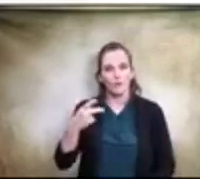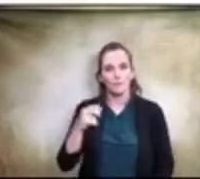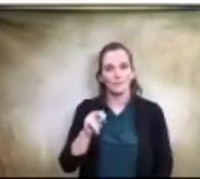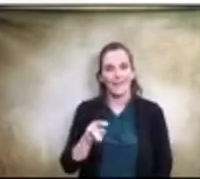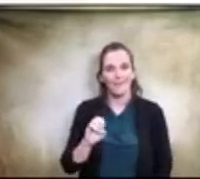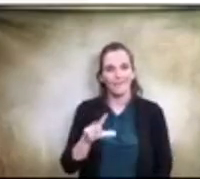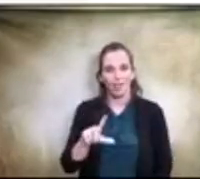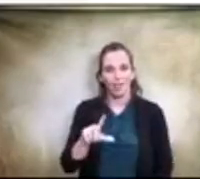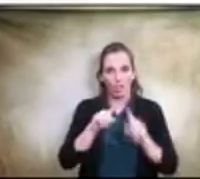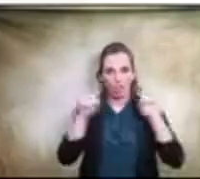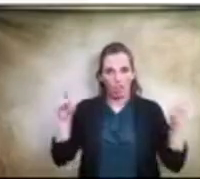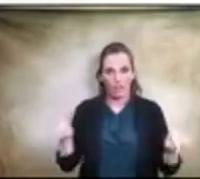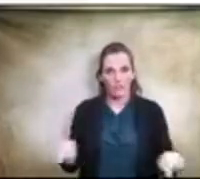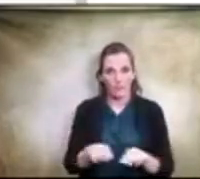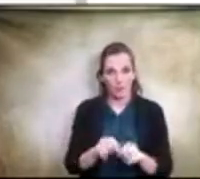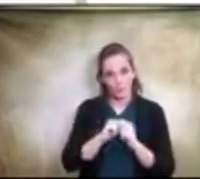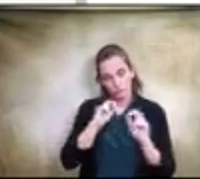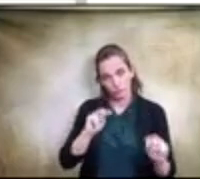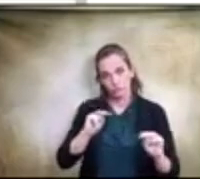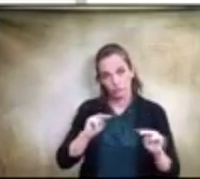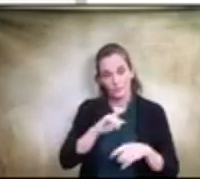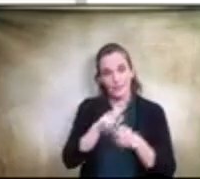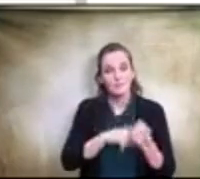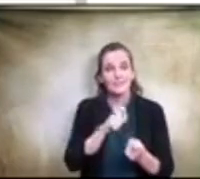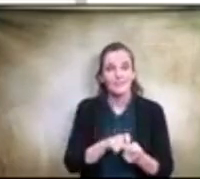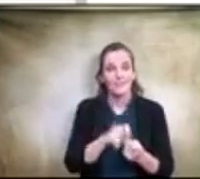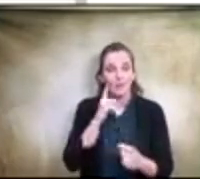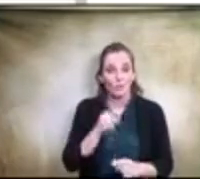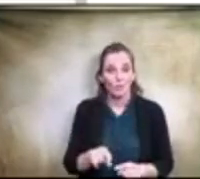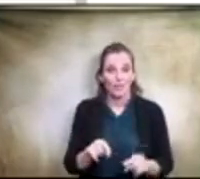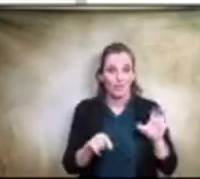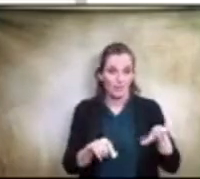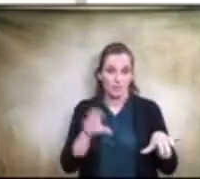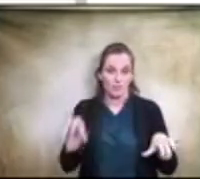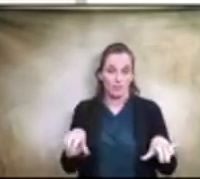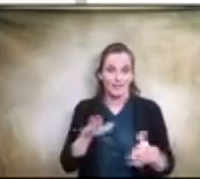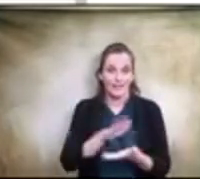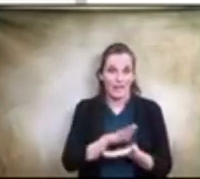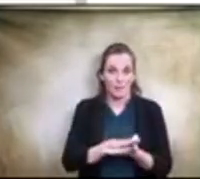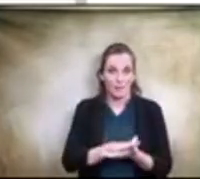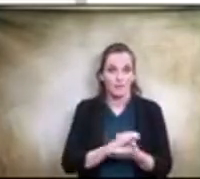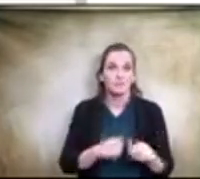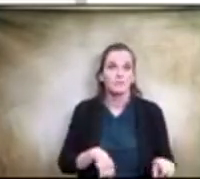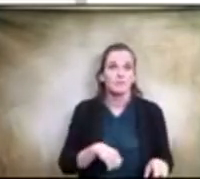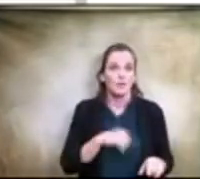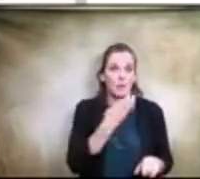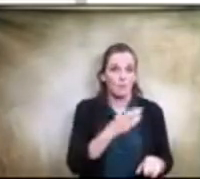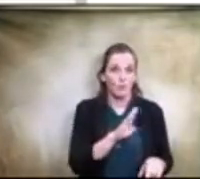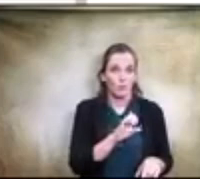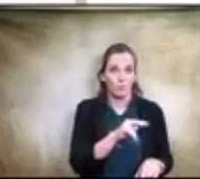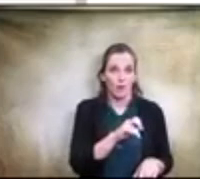we're looking at with specifically with these two campuses blue bonnet trail and decker elementary um are